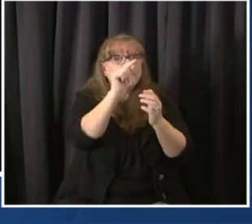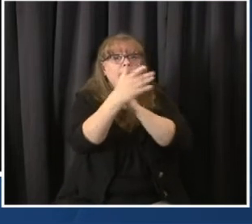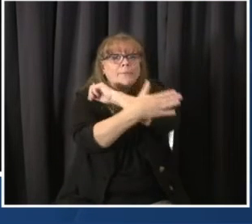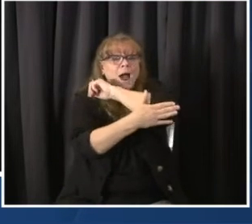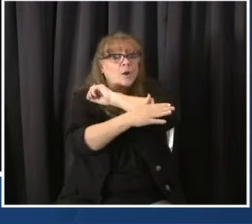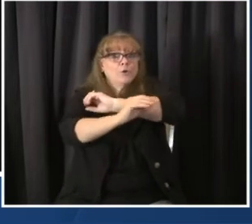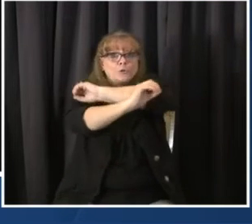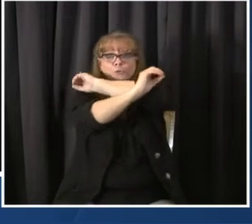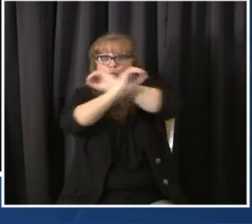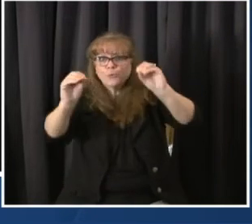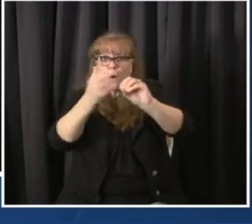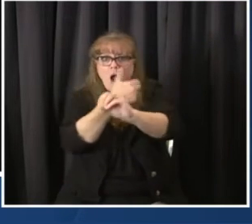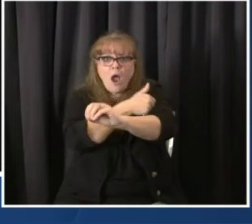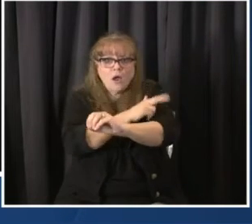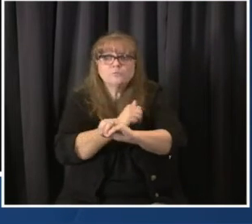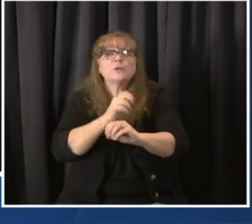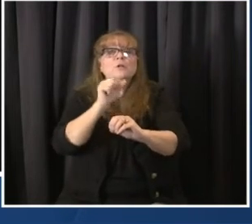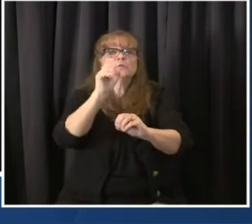70 and up.